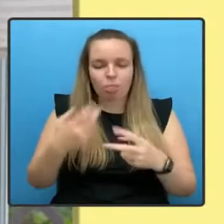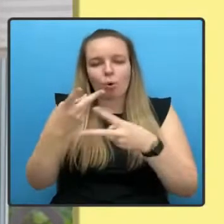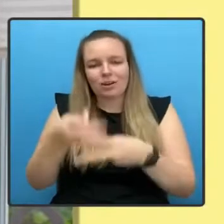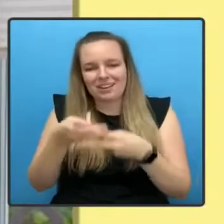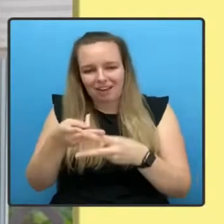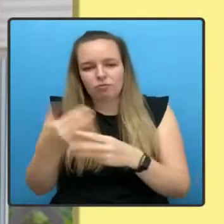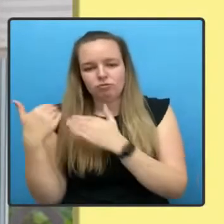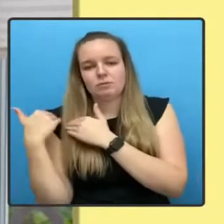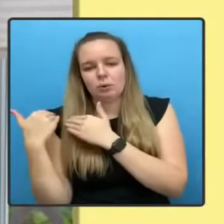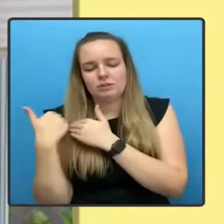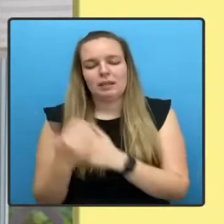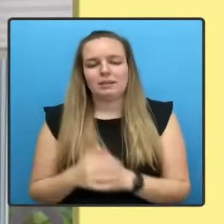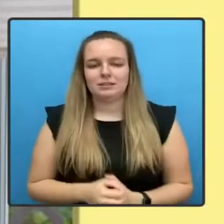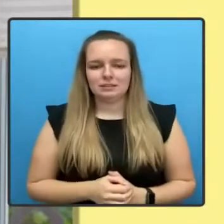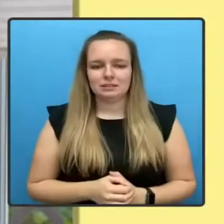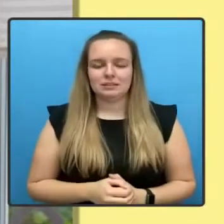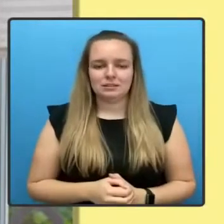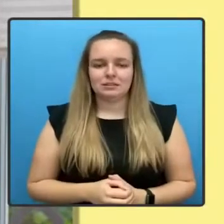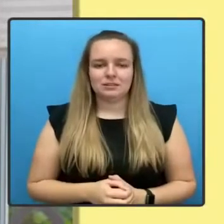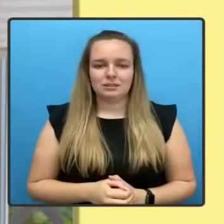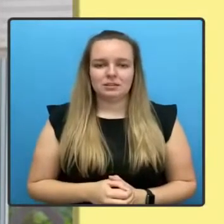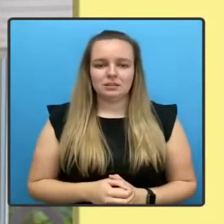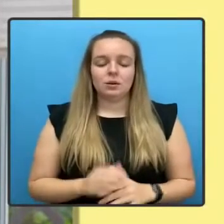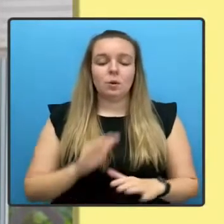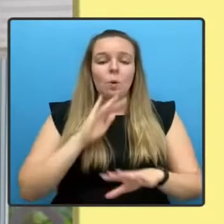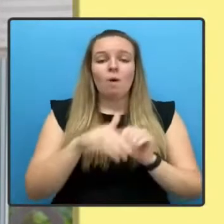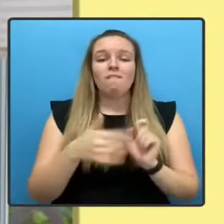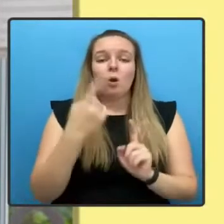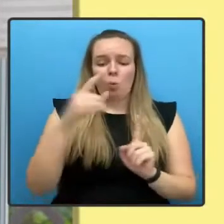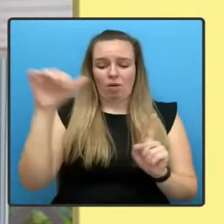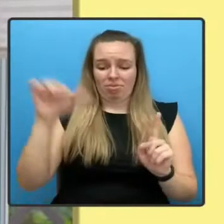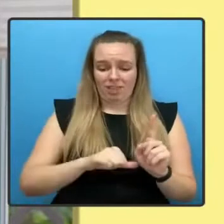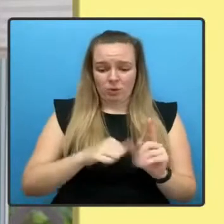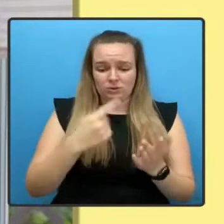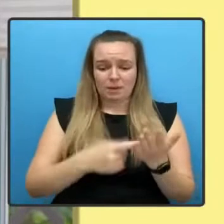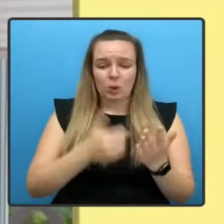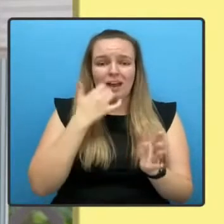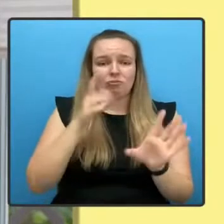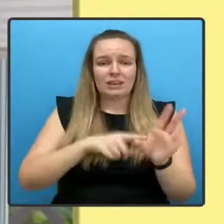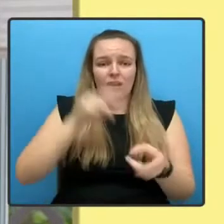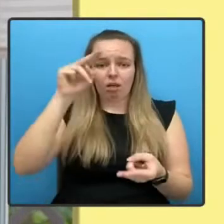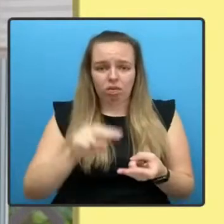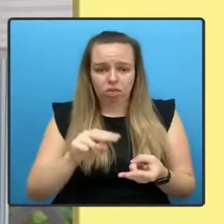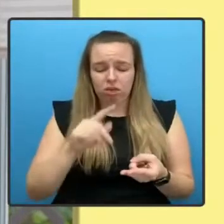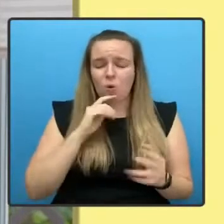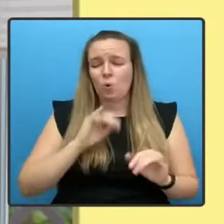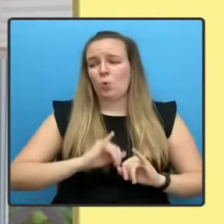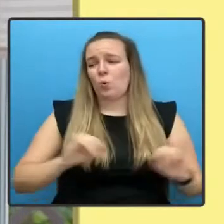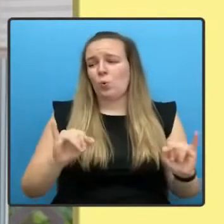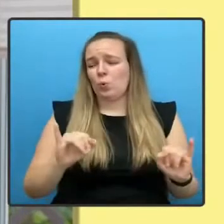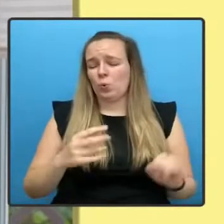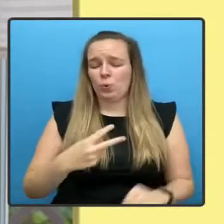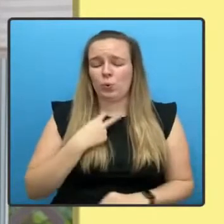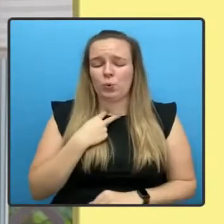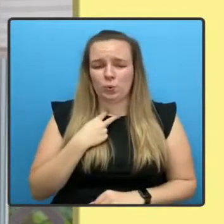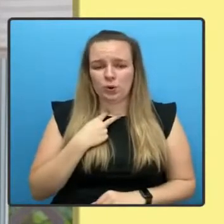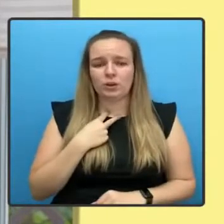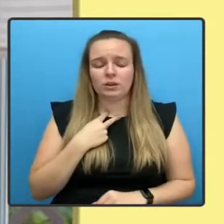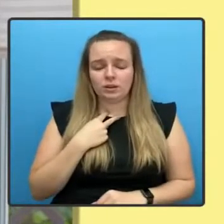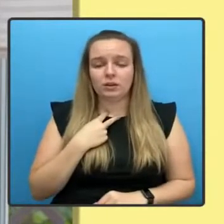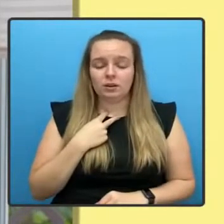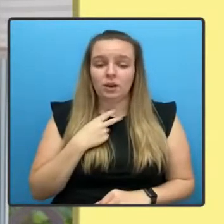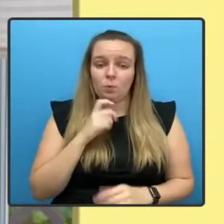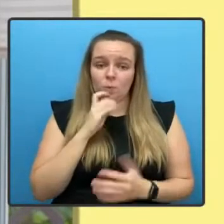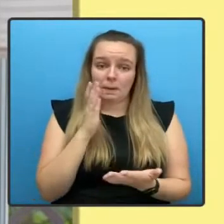of more than £1,000 a year will be utterly devastating. It will quite literally take food